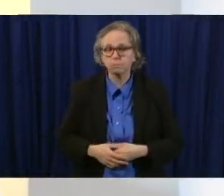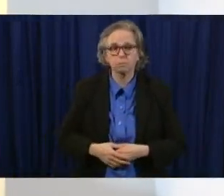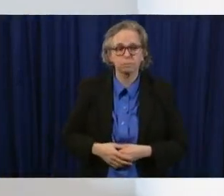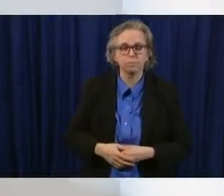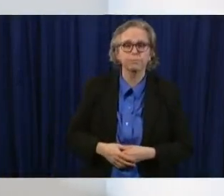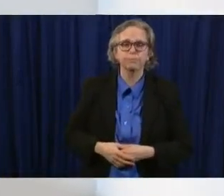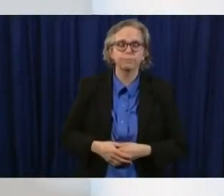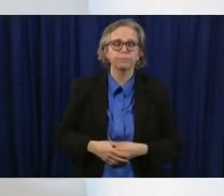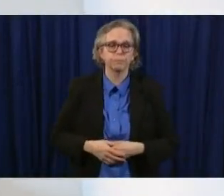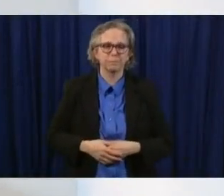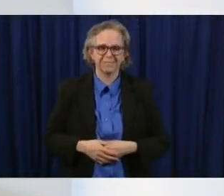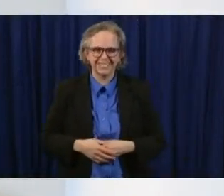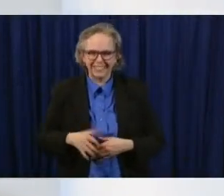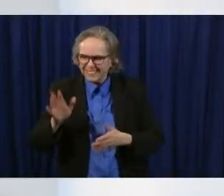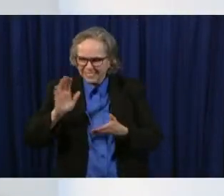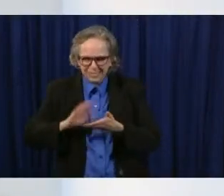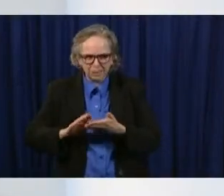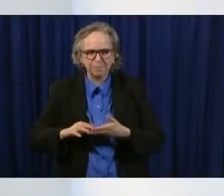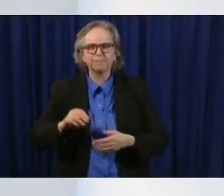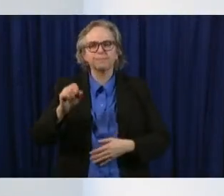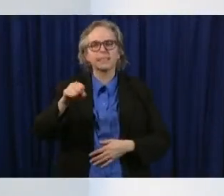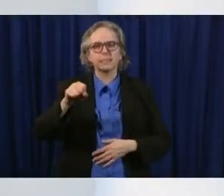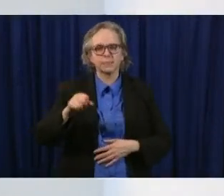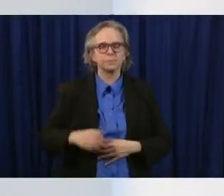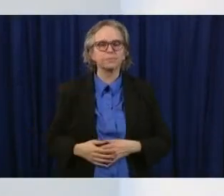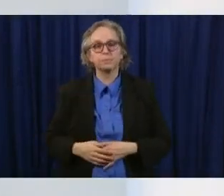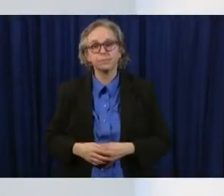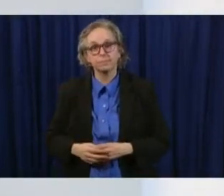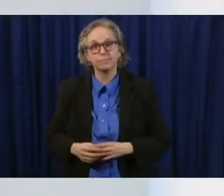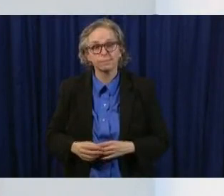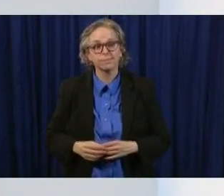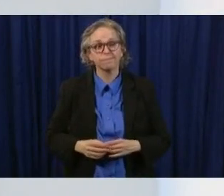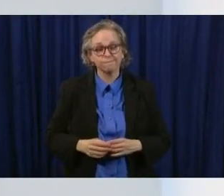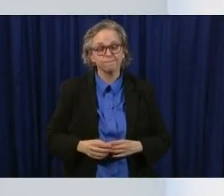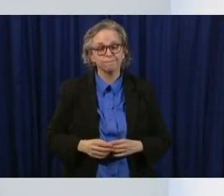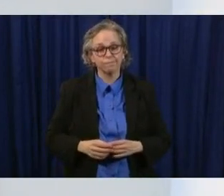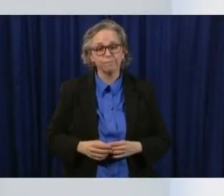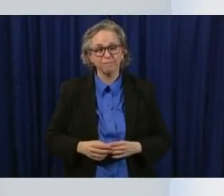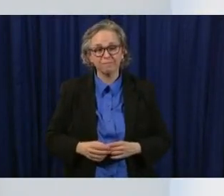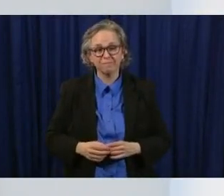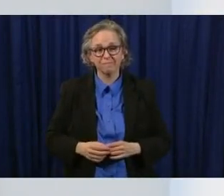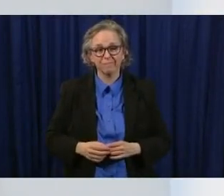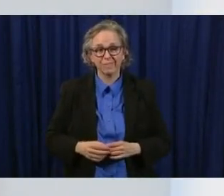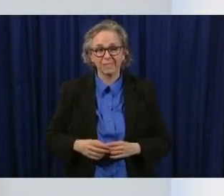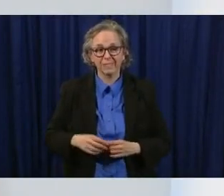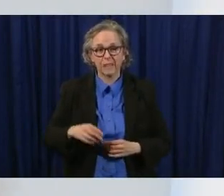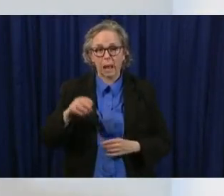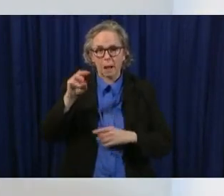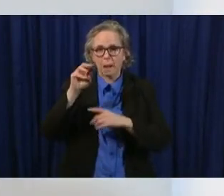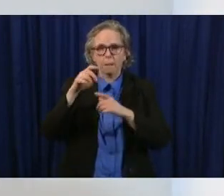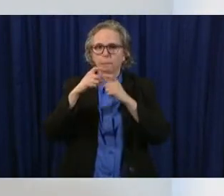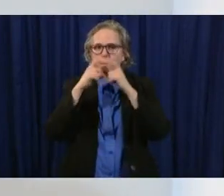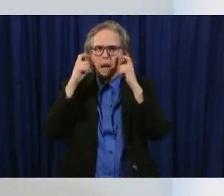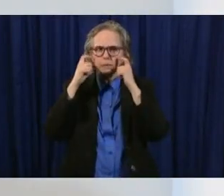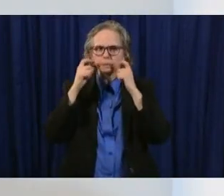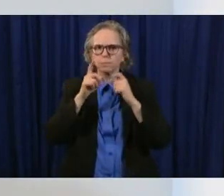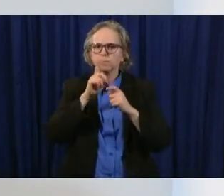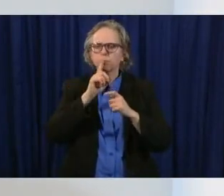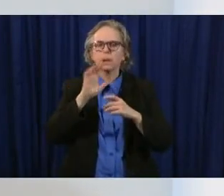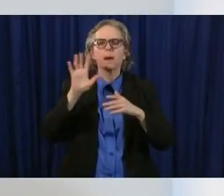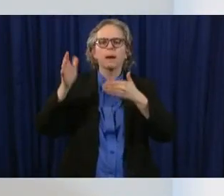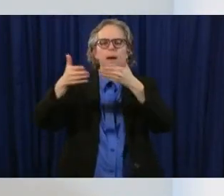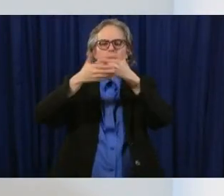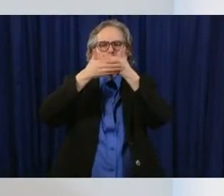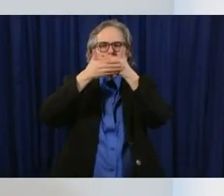excuse me yeah um it's it doesn't say mask it says face covering and lots of things can comply as long as it's going